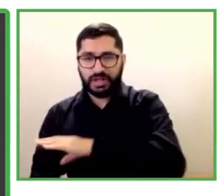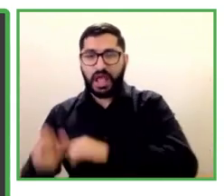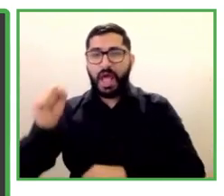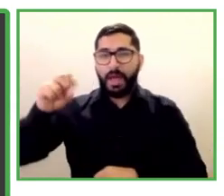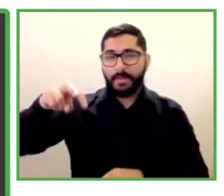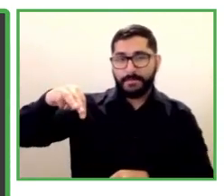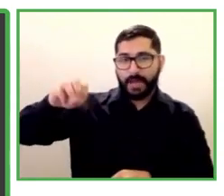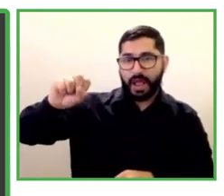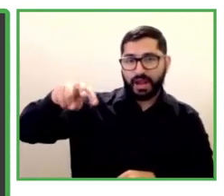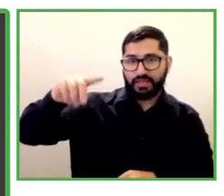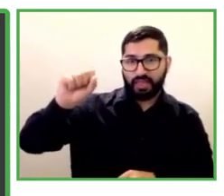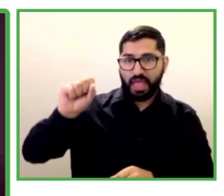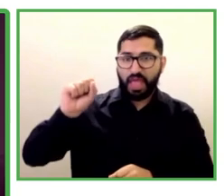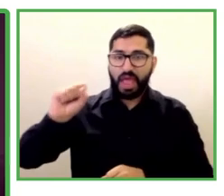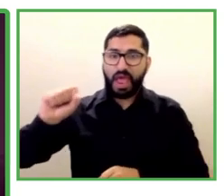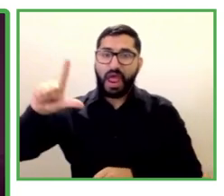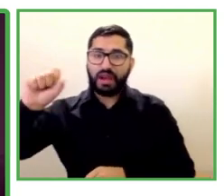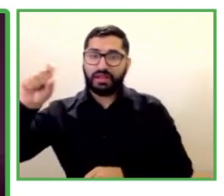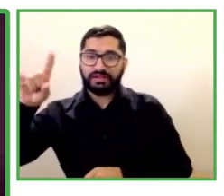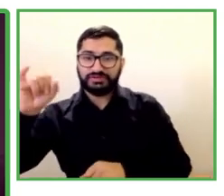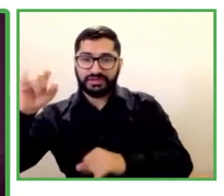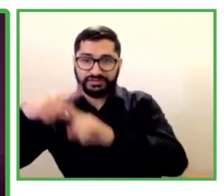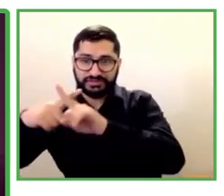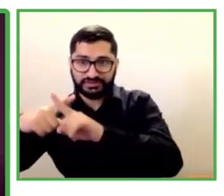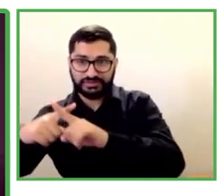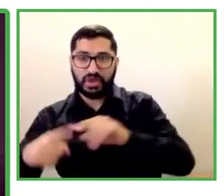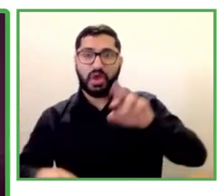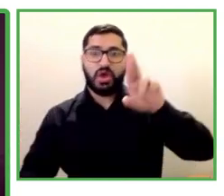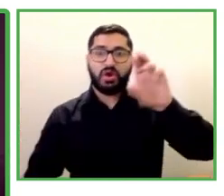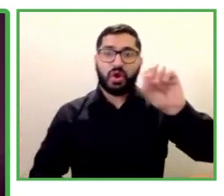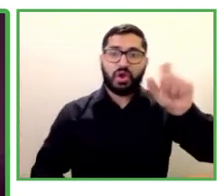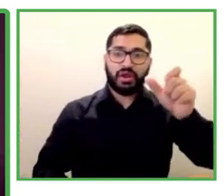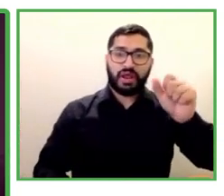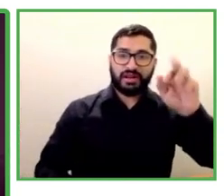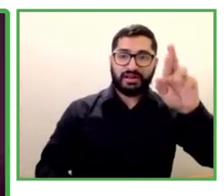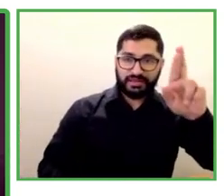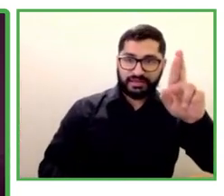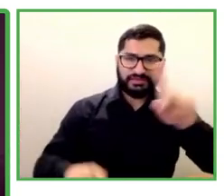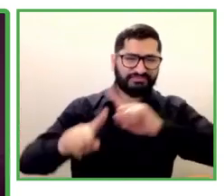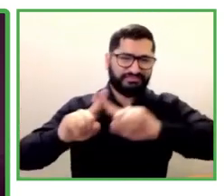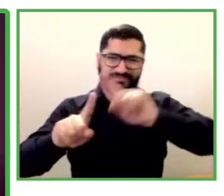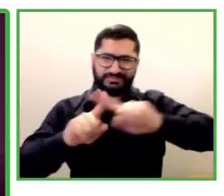others that will help here in Brazil. Thank you so much for your attention.